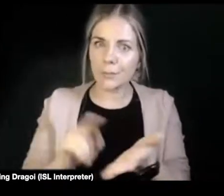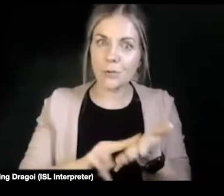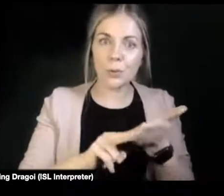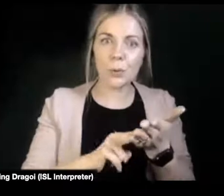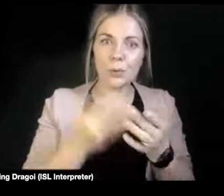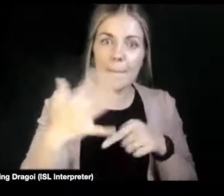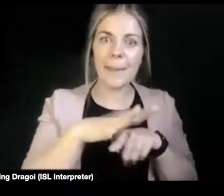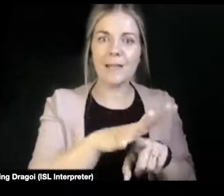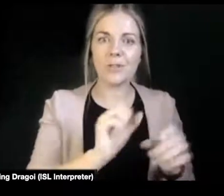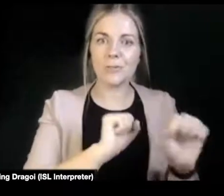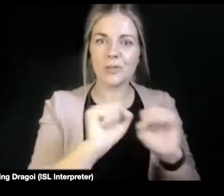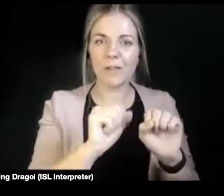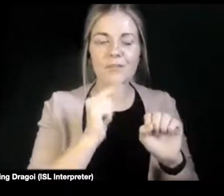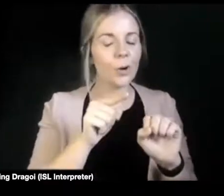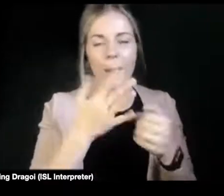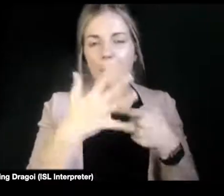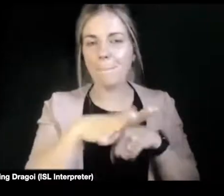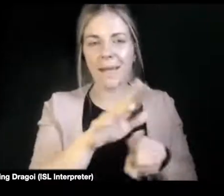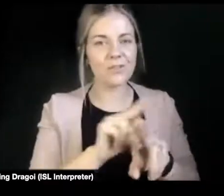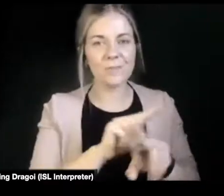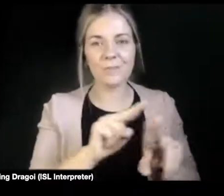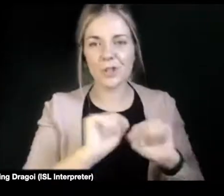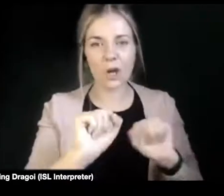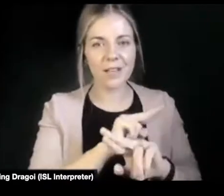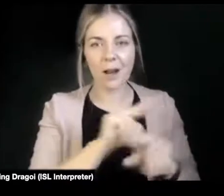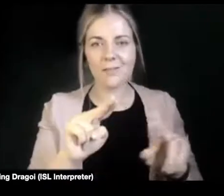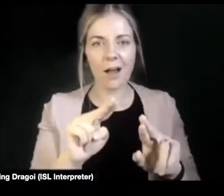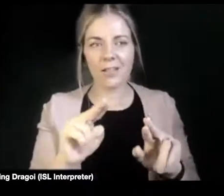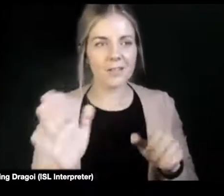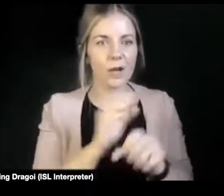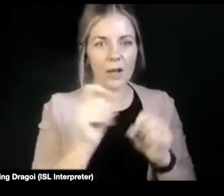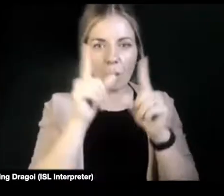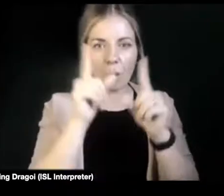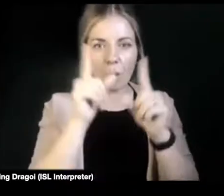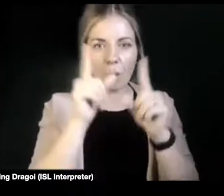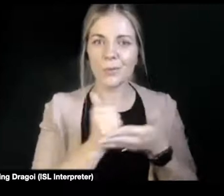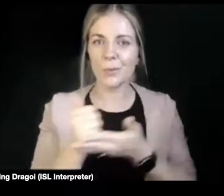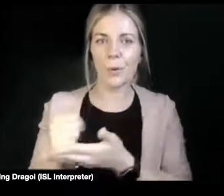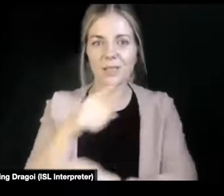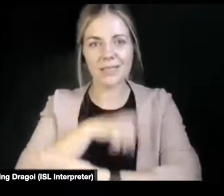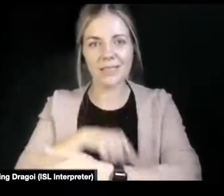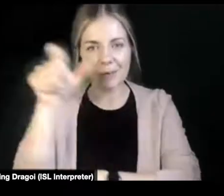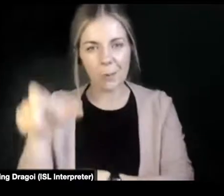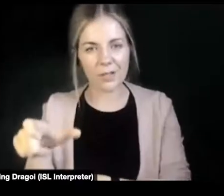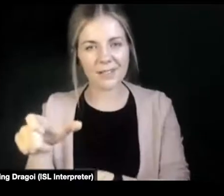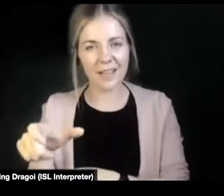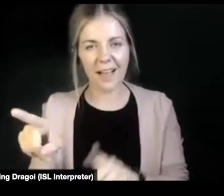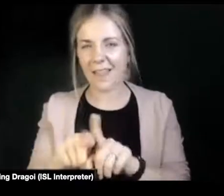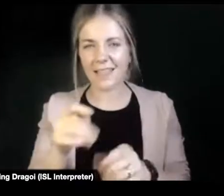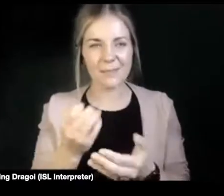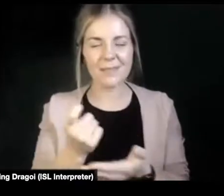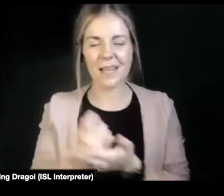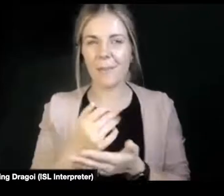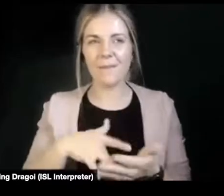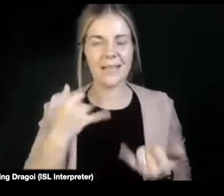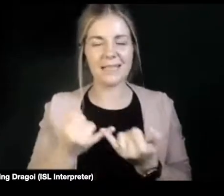services aren't equipped. And equally, a lot of the time, the disability services aren't equipped. So you're stuck in a very